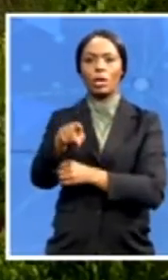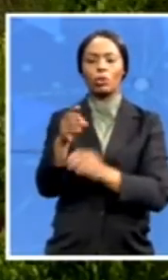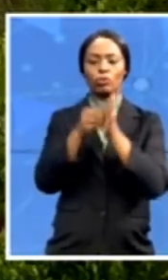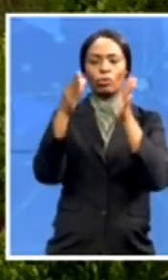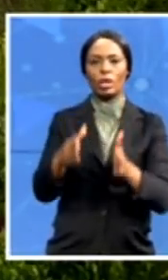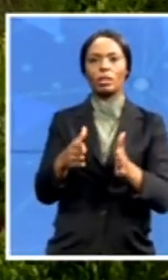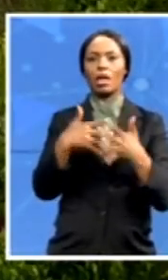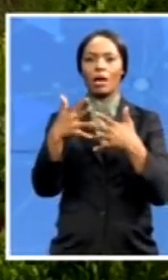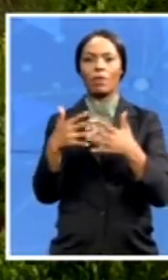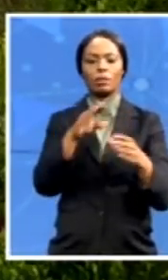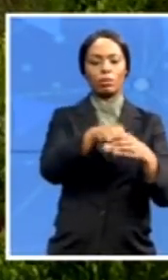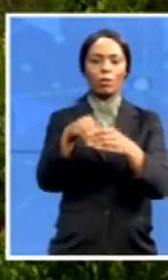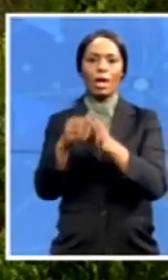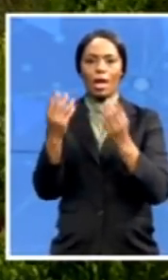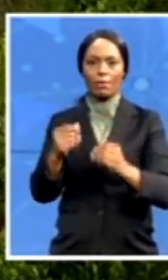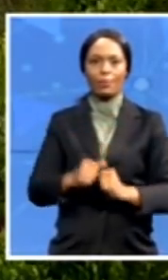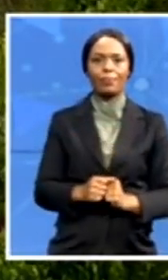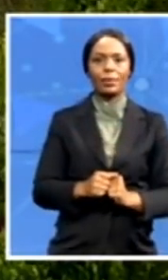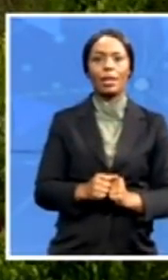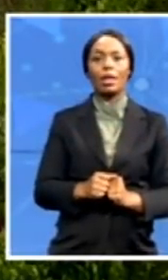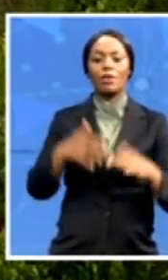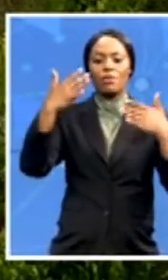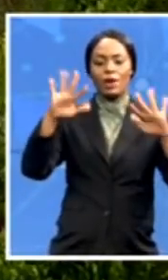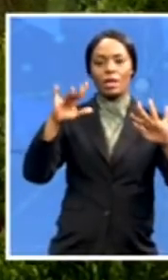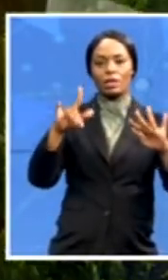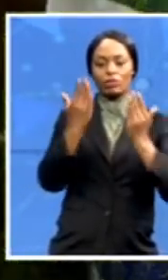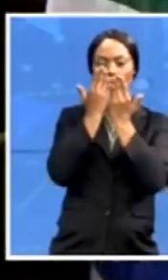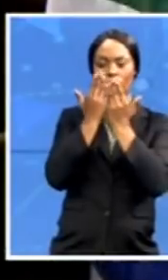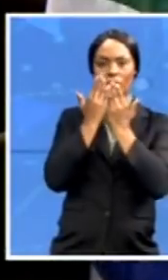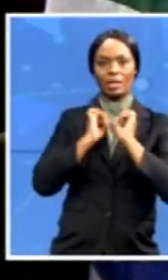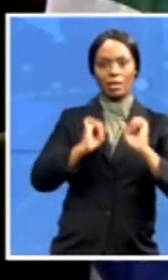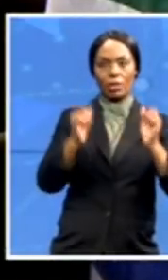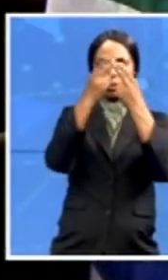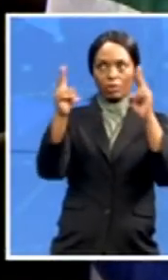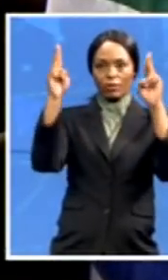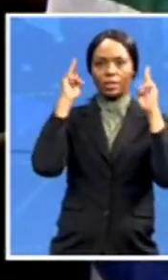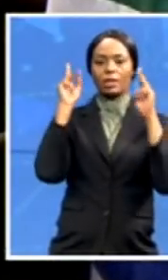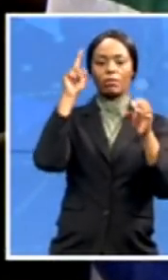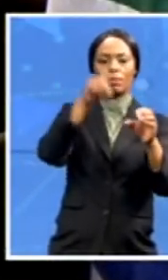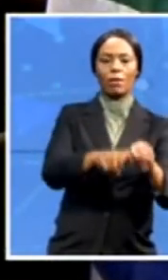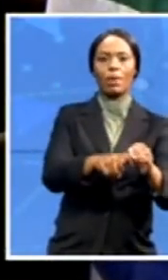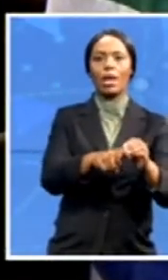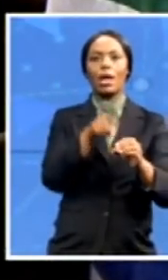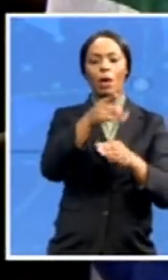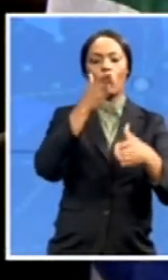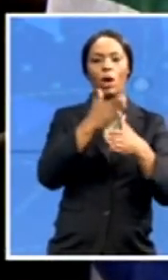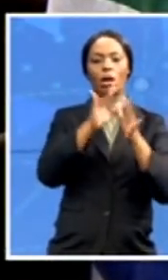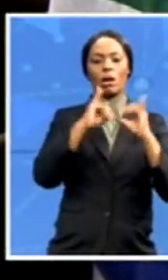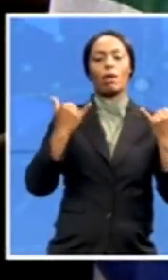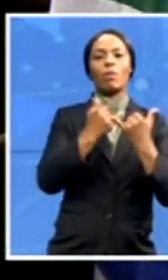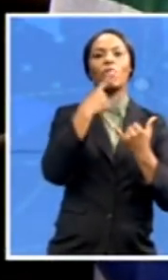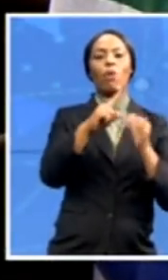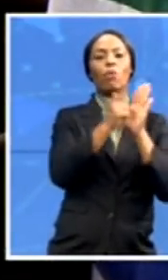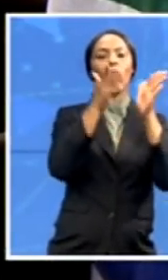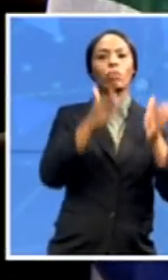After finishing his studies, Mr. de Klerk joined a firm of attorneys and vereeniging that he helped develop into one of the